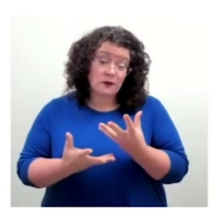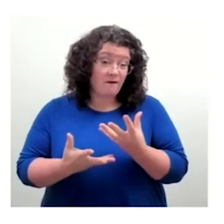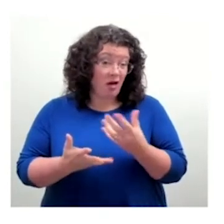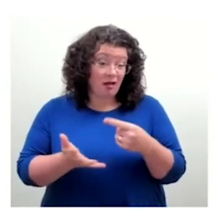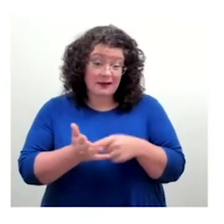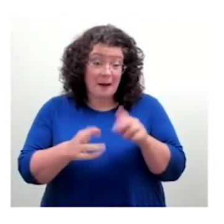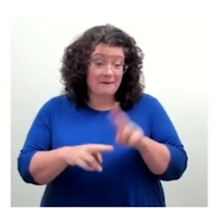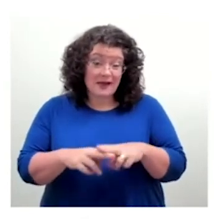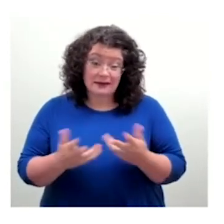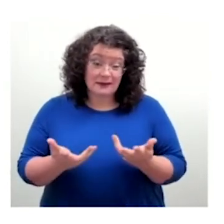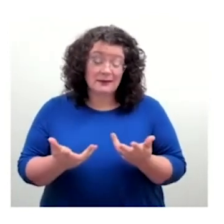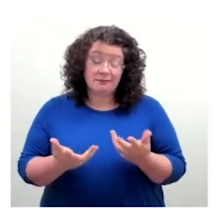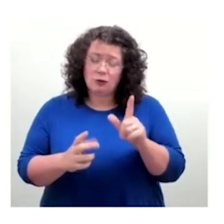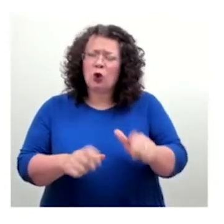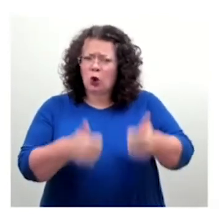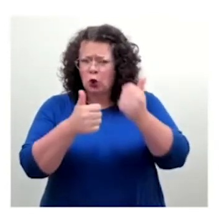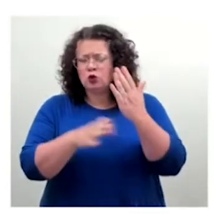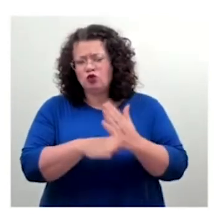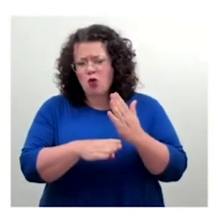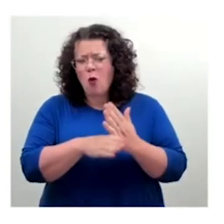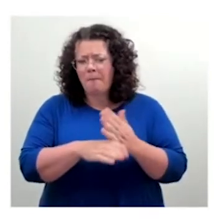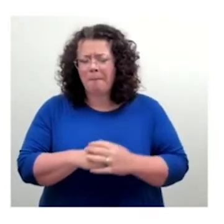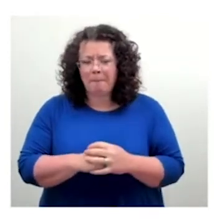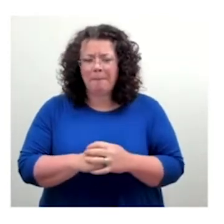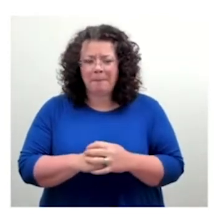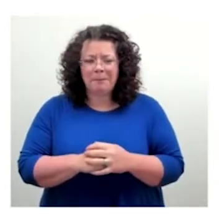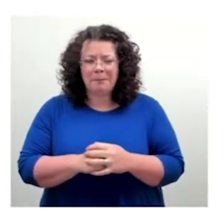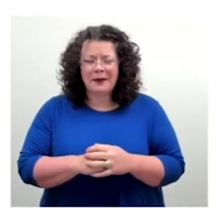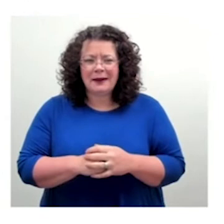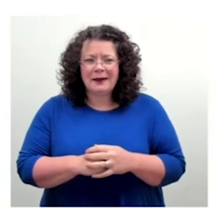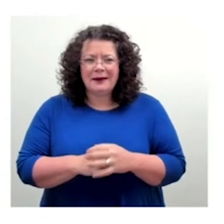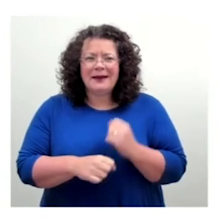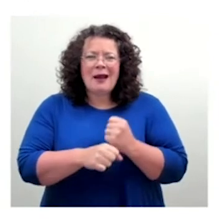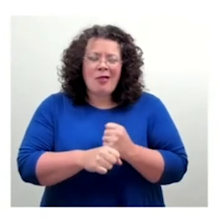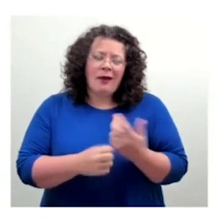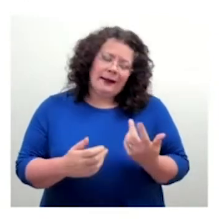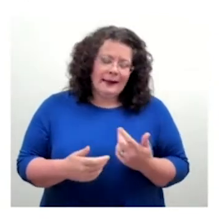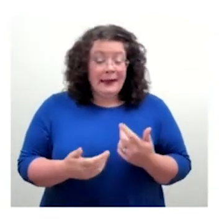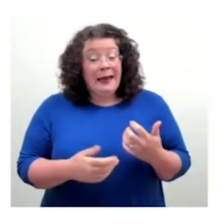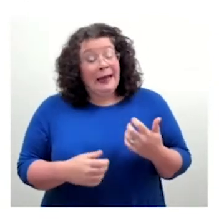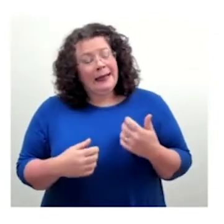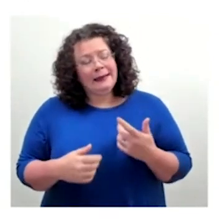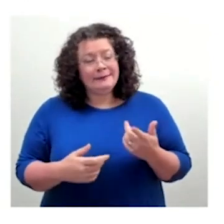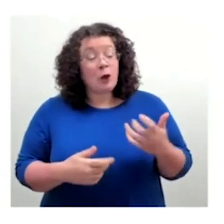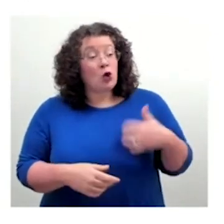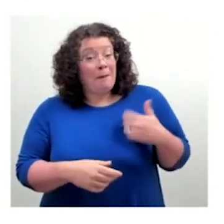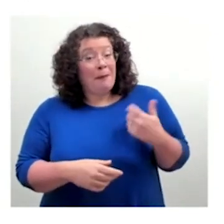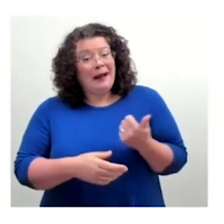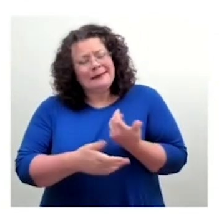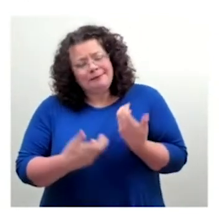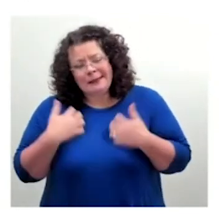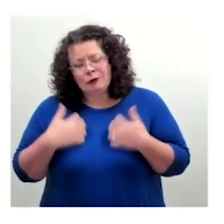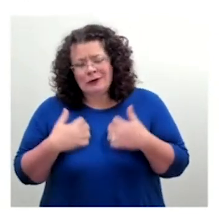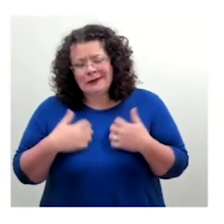interesting one with the BBC because one, I think, as Charlie said earlier, know, the best thing that we get is silence. And that's the biggest